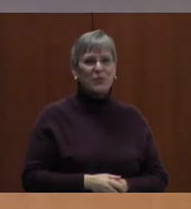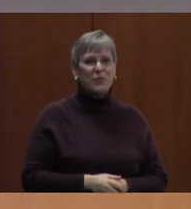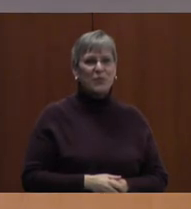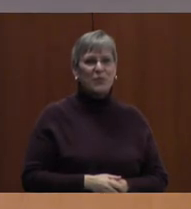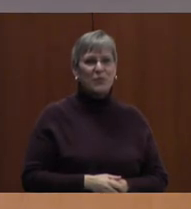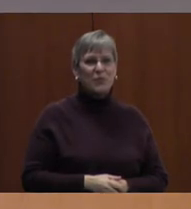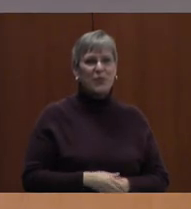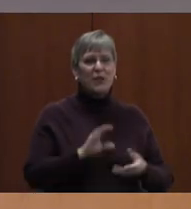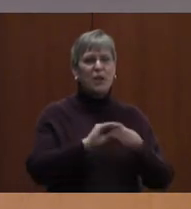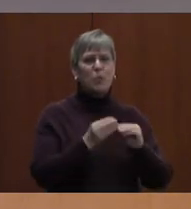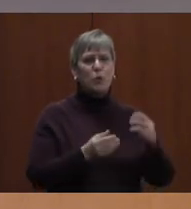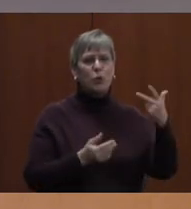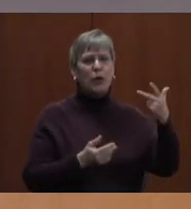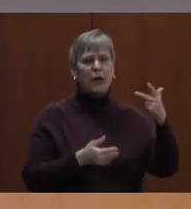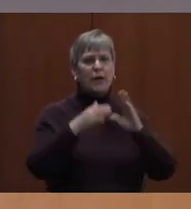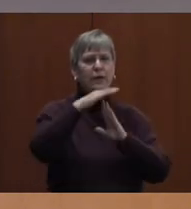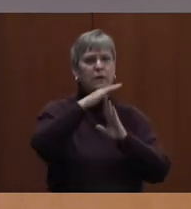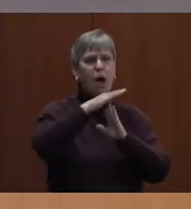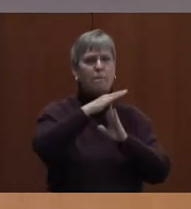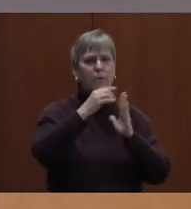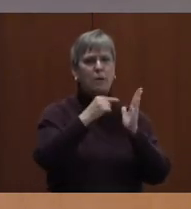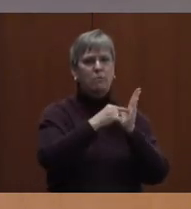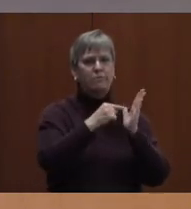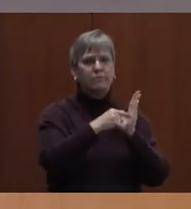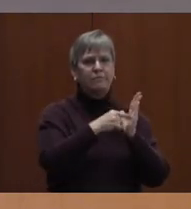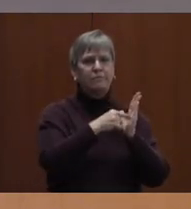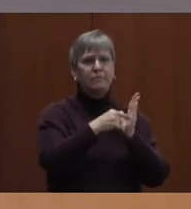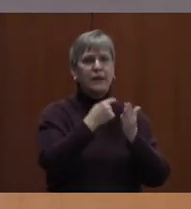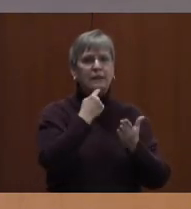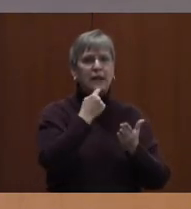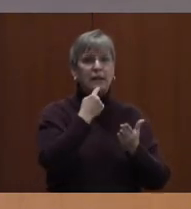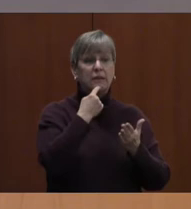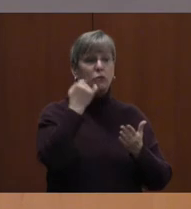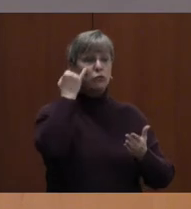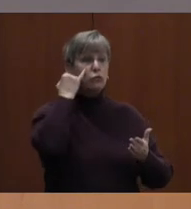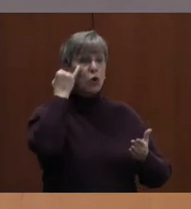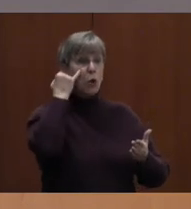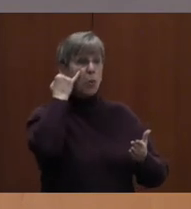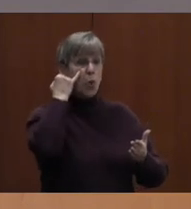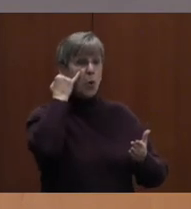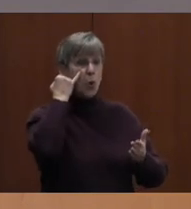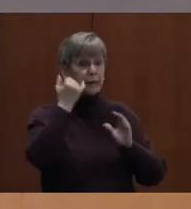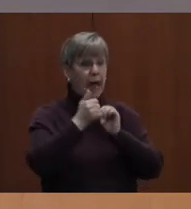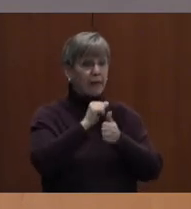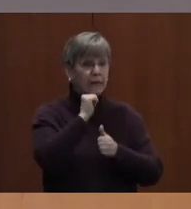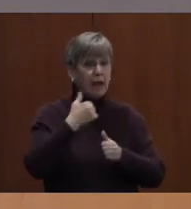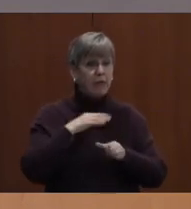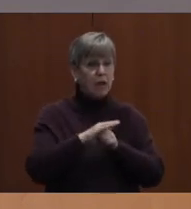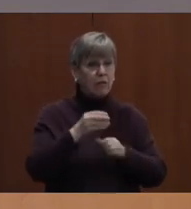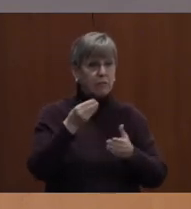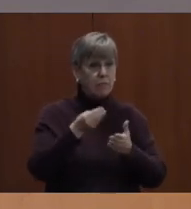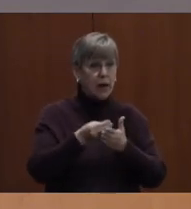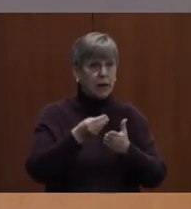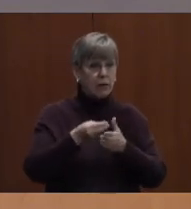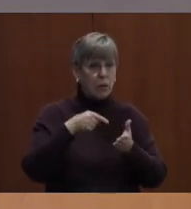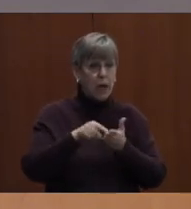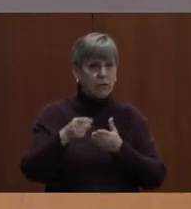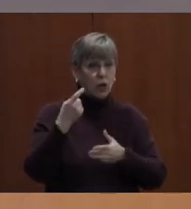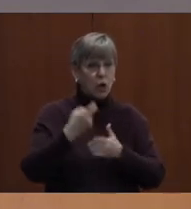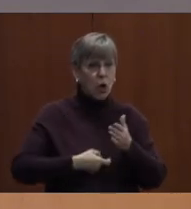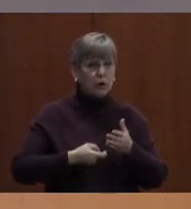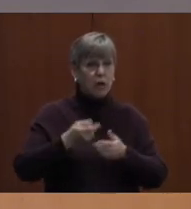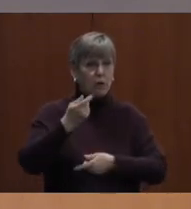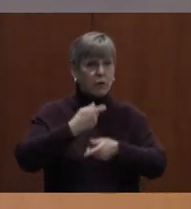Number three at the top there, it says, the event BABB does not have sufficient funds to pay for the cost of replacing